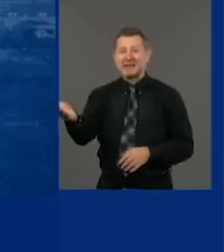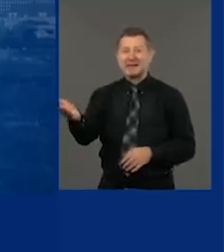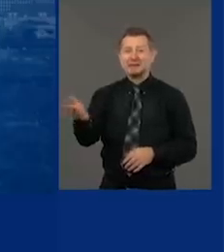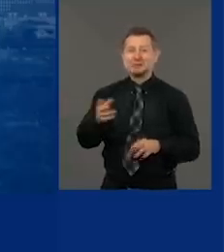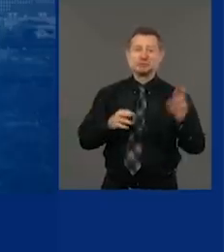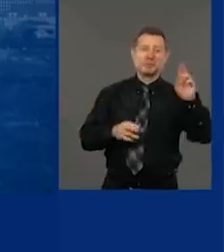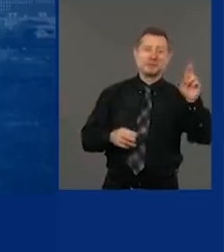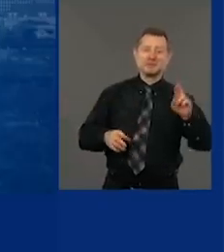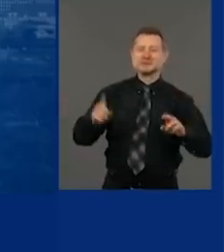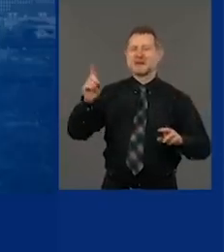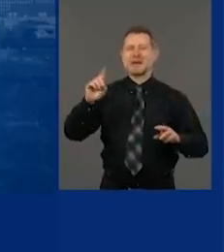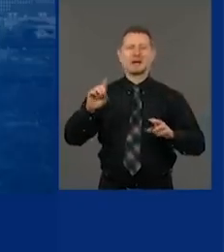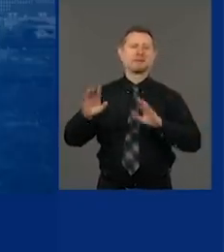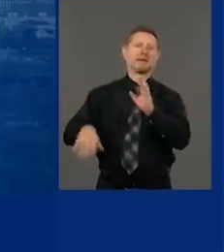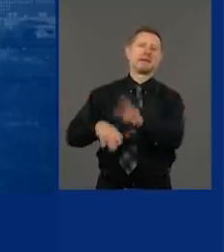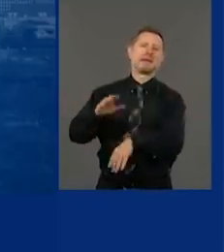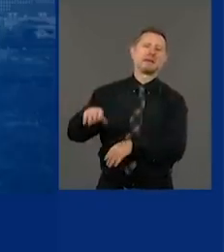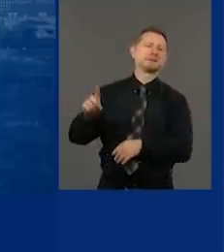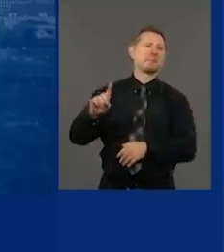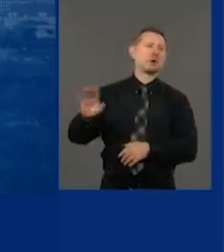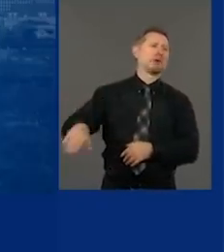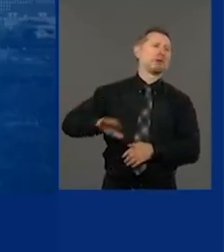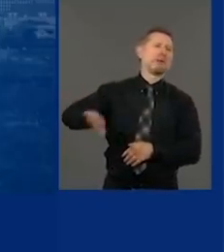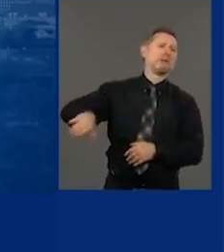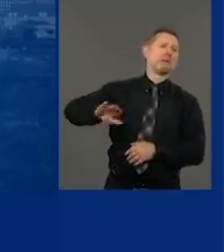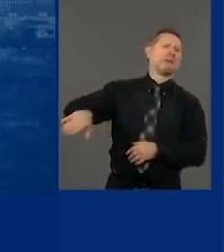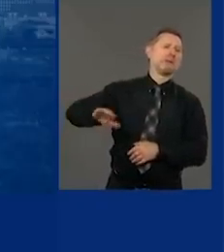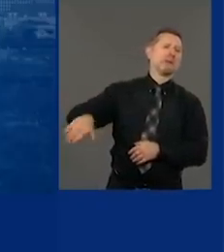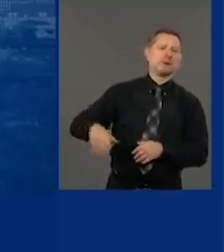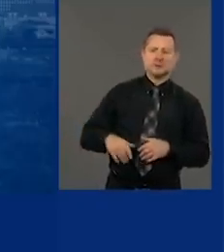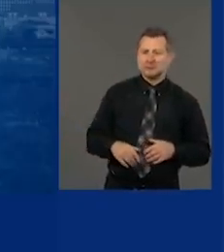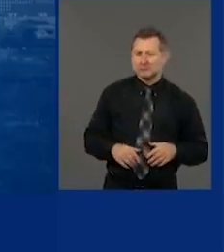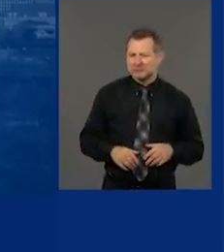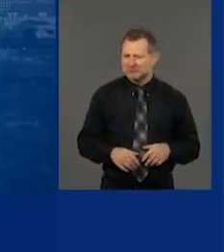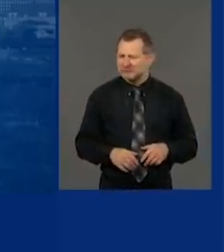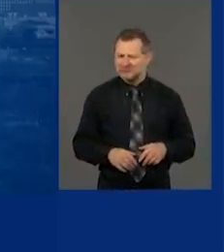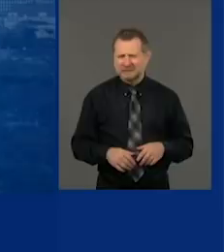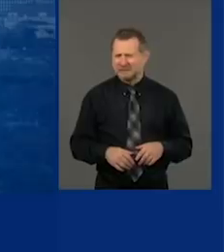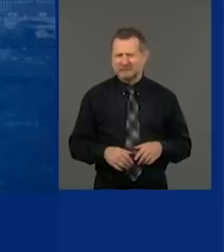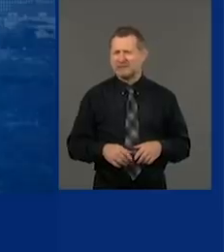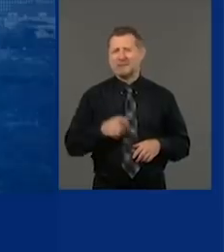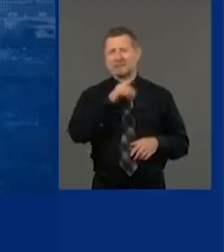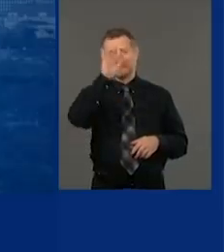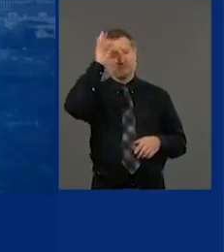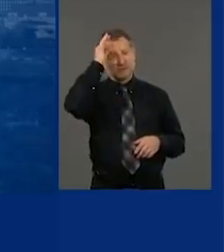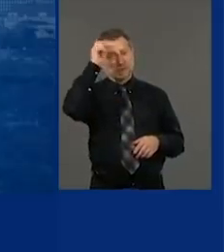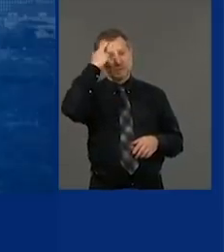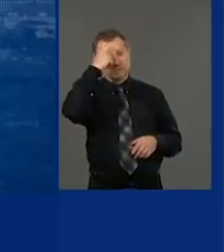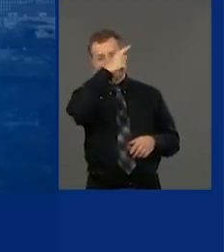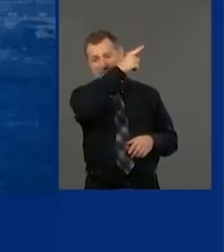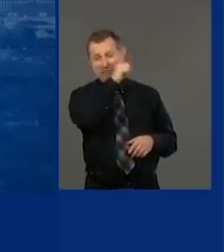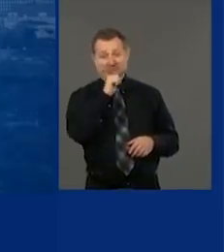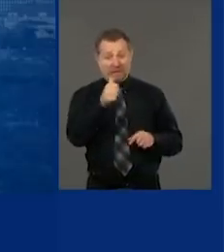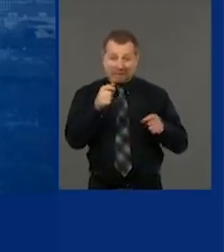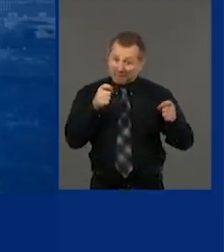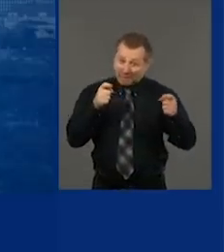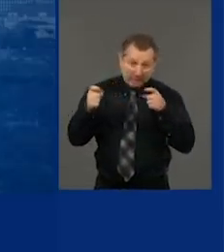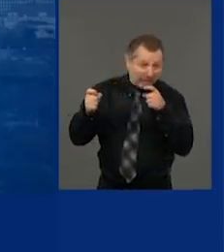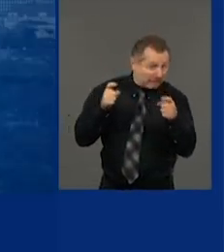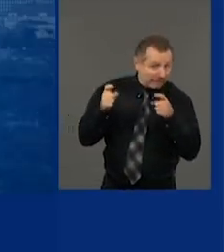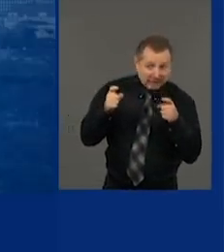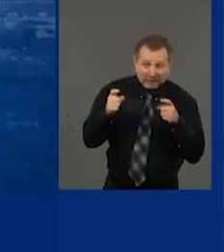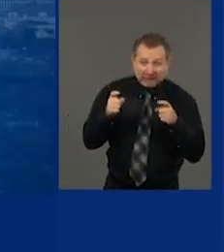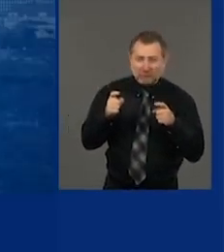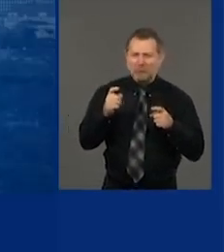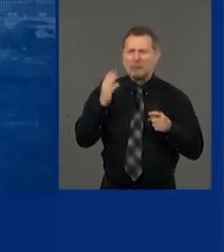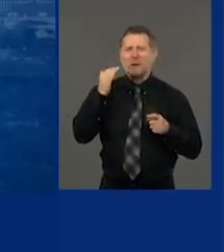And then when the federal government didn't step up and handle this, this was a federal crisis. Why is New